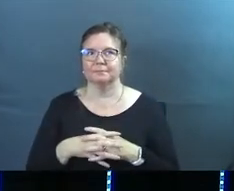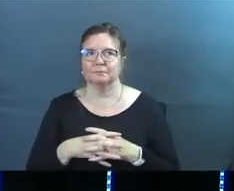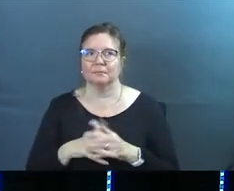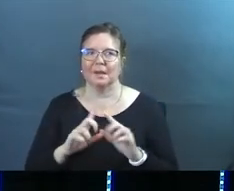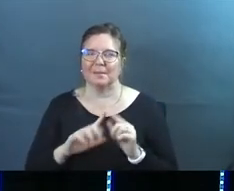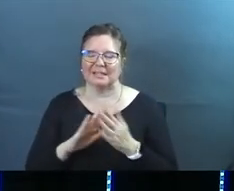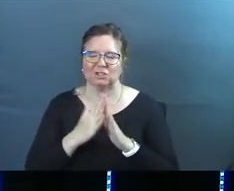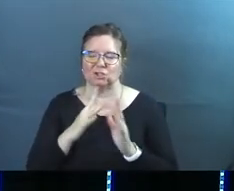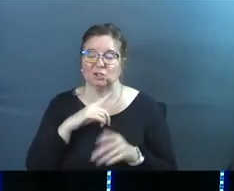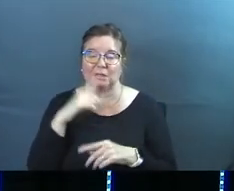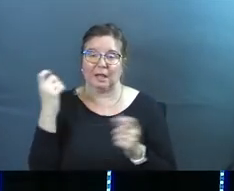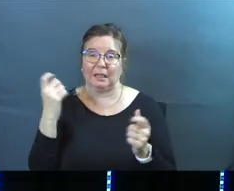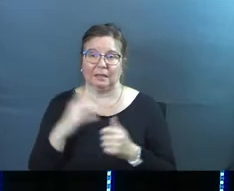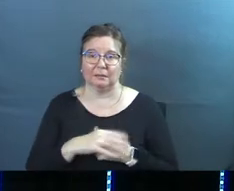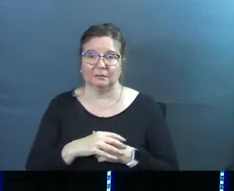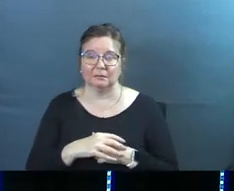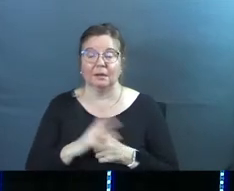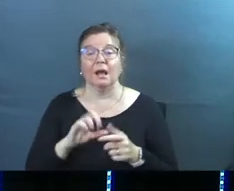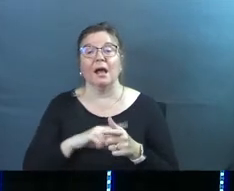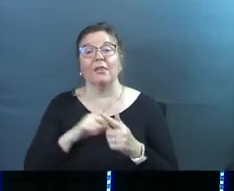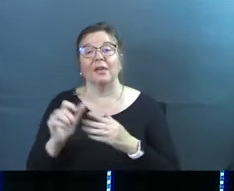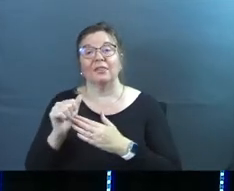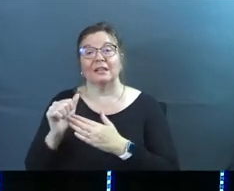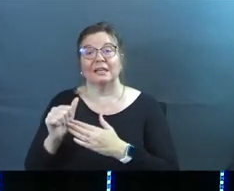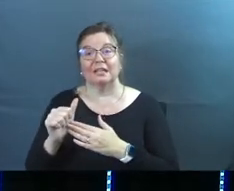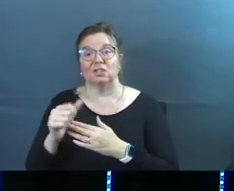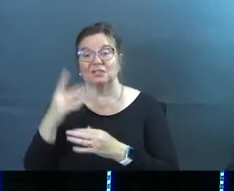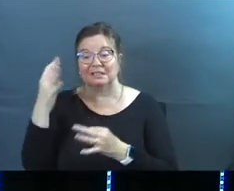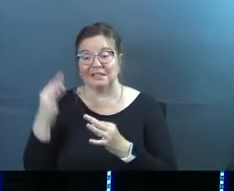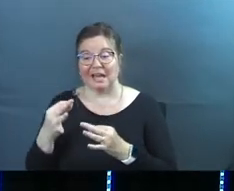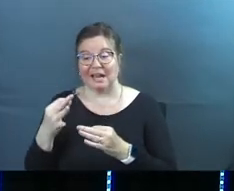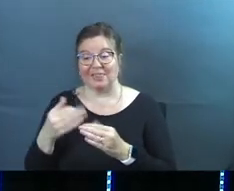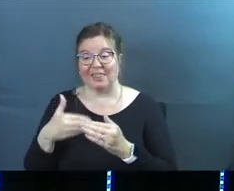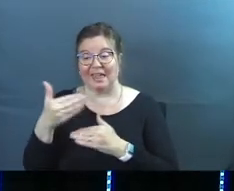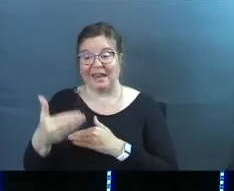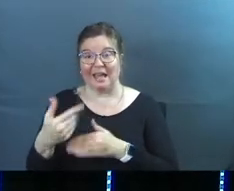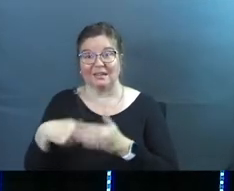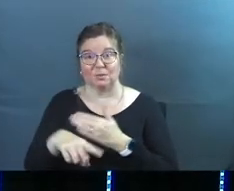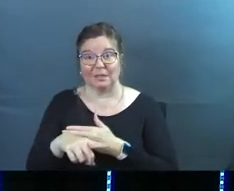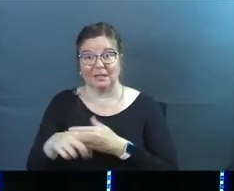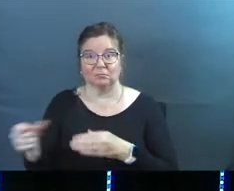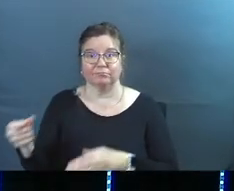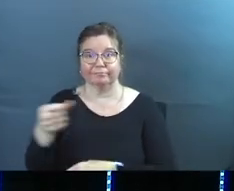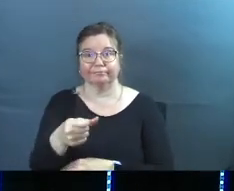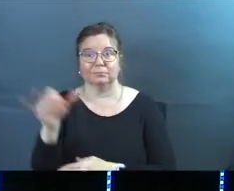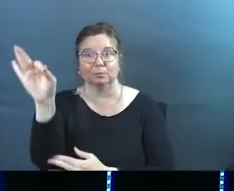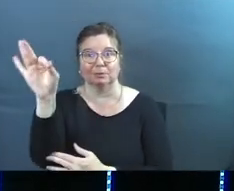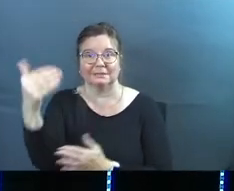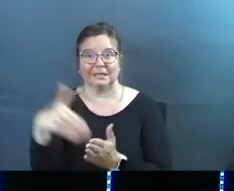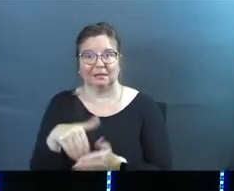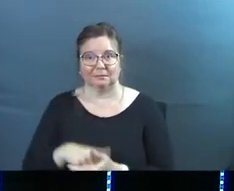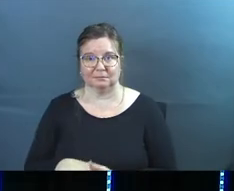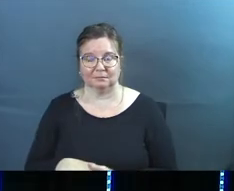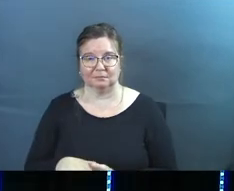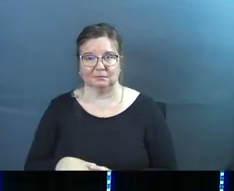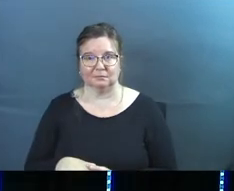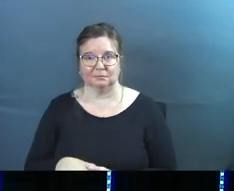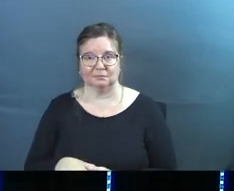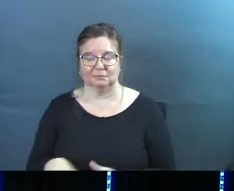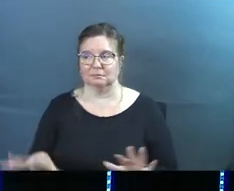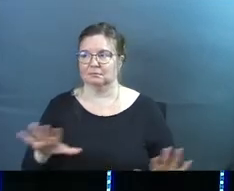It just turned ugly. And then the leadership put him back in the pulpit the very next week to preach.